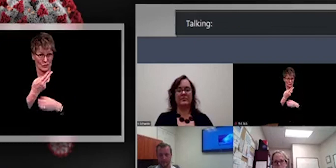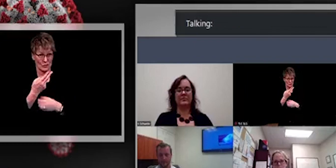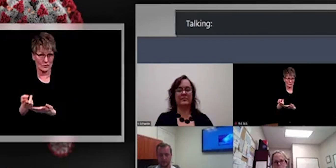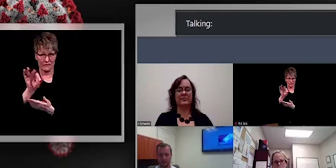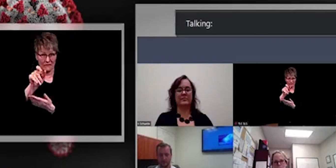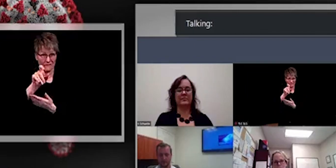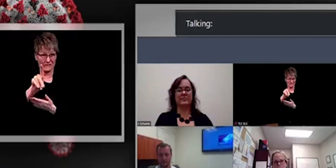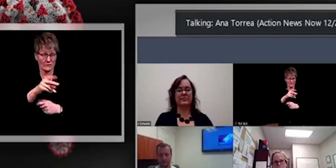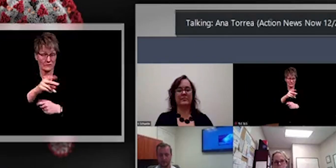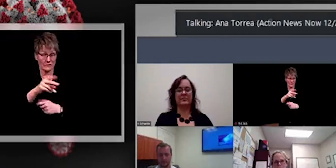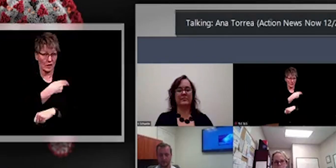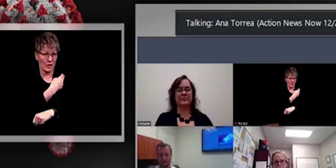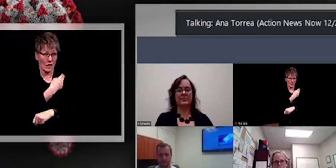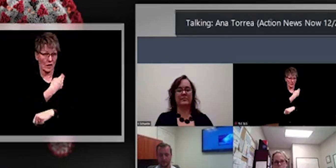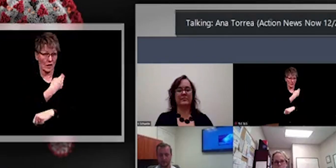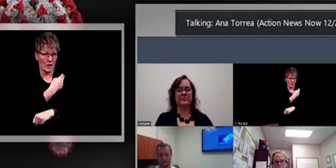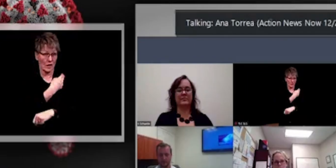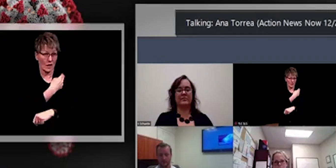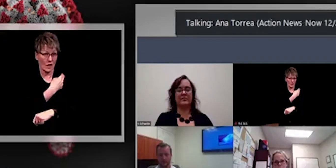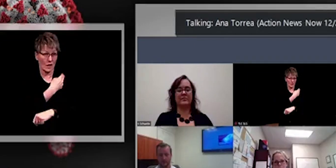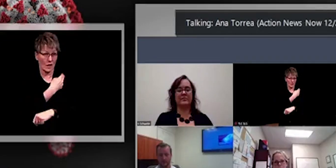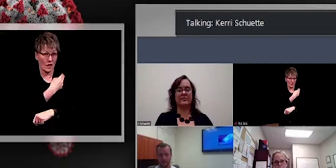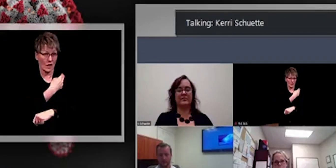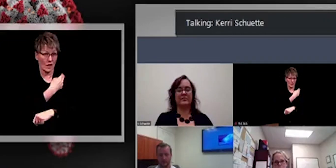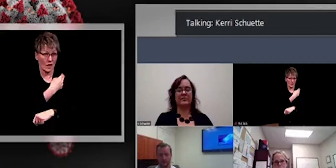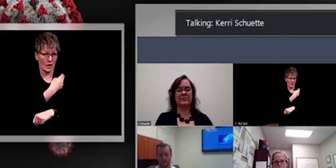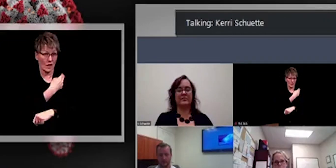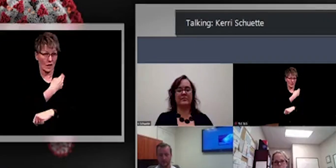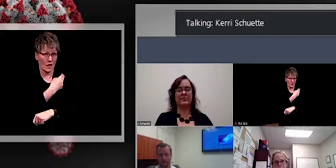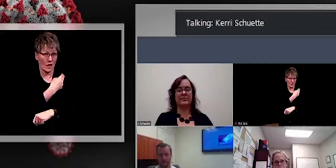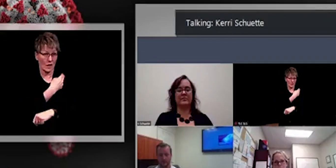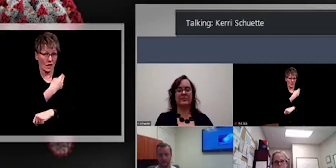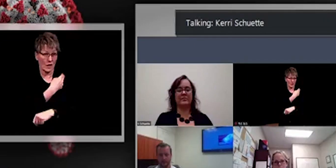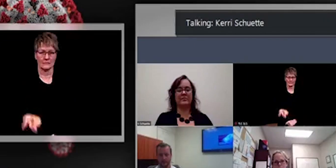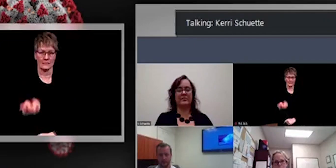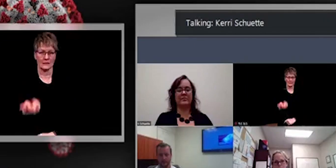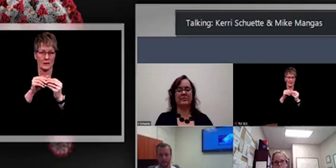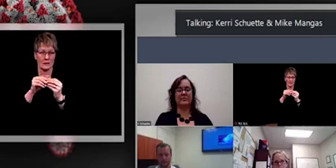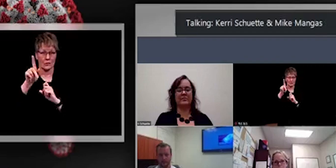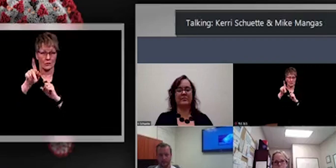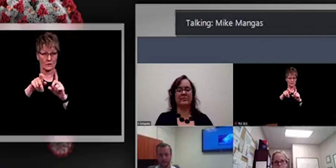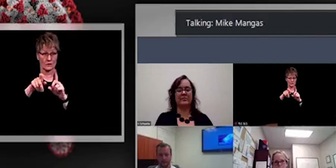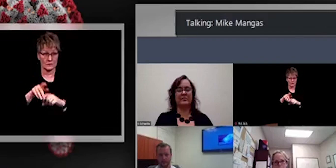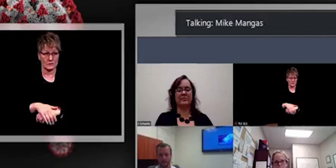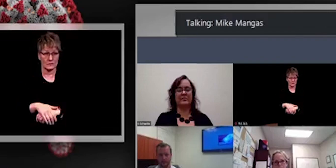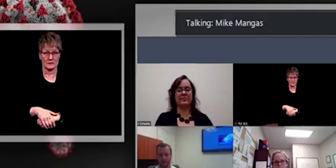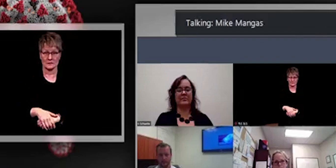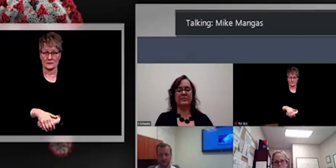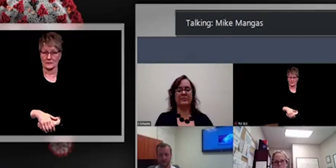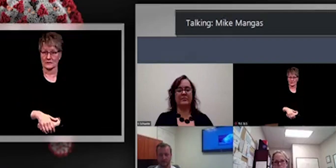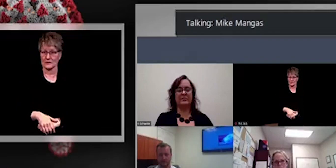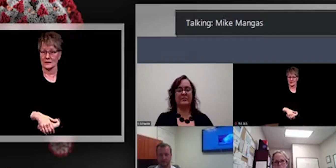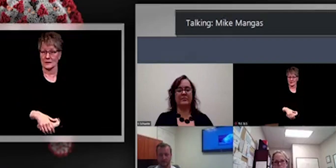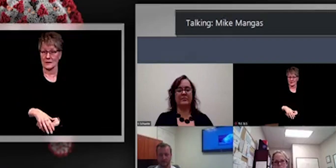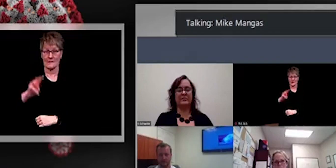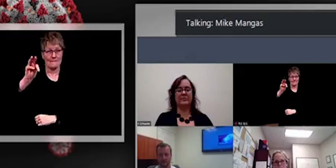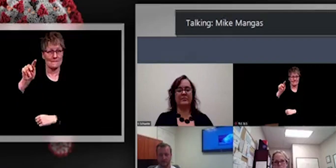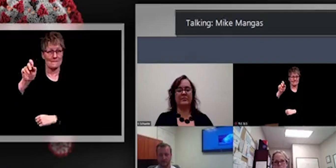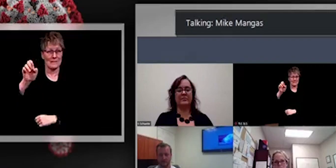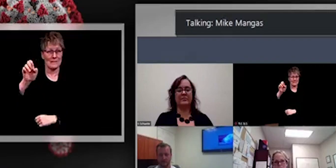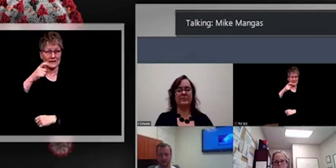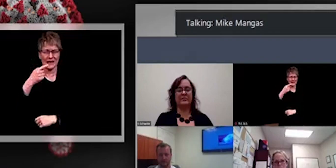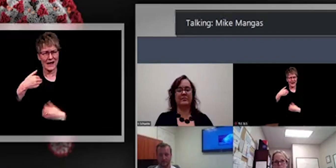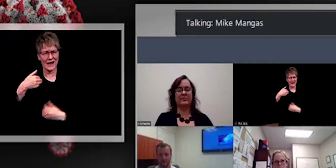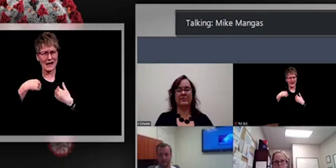Thank you. All right. Any other quick questions? I have a question for everyone's benefit. Uh, with